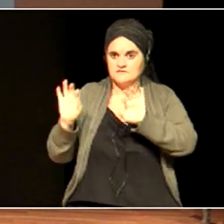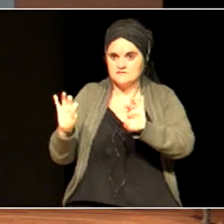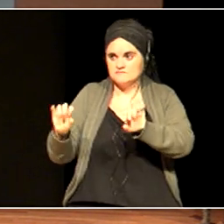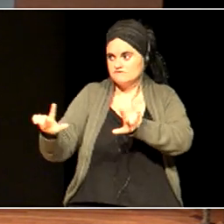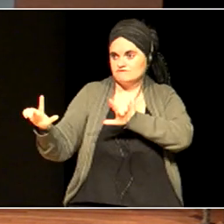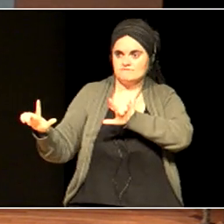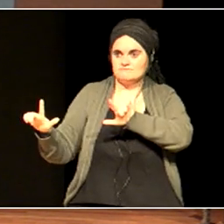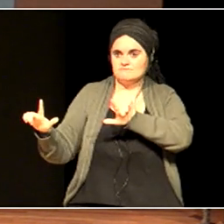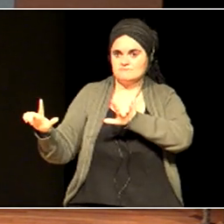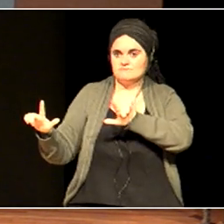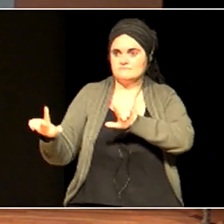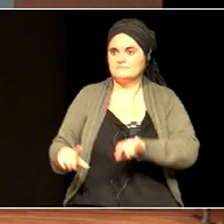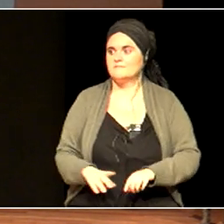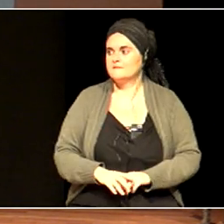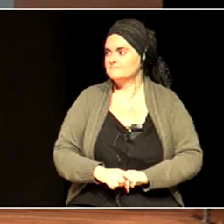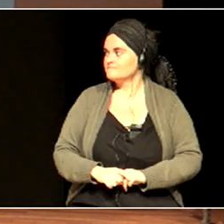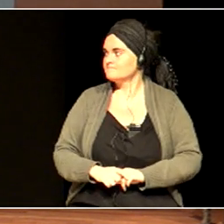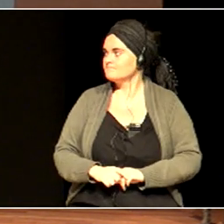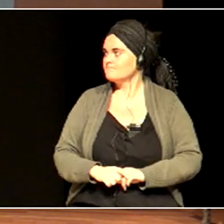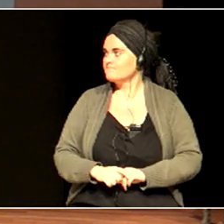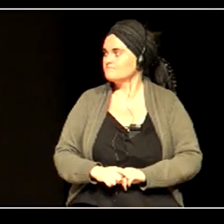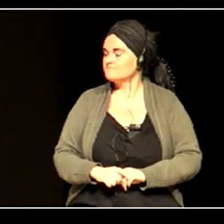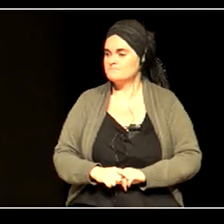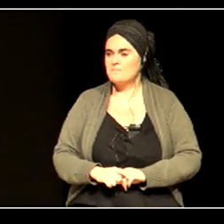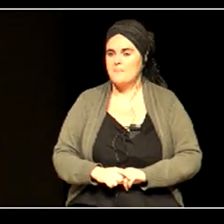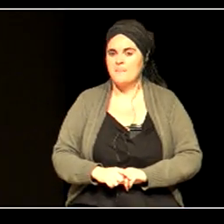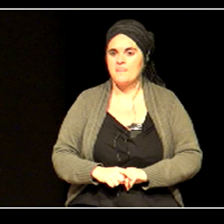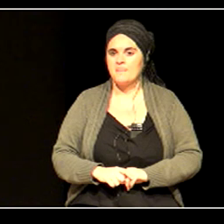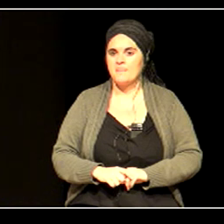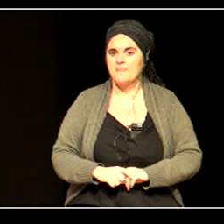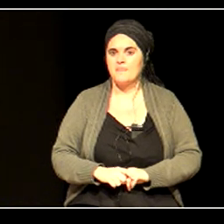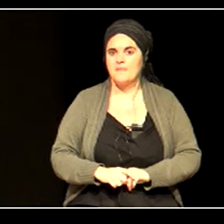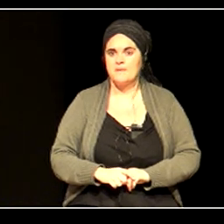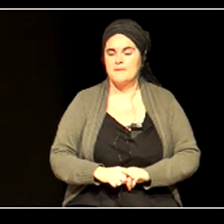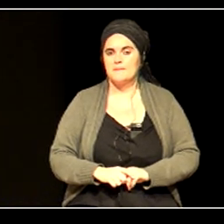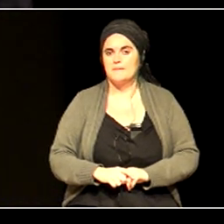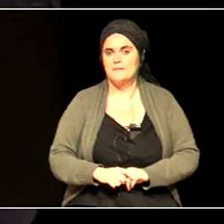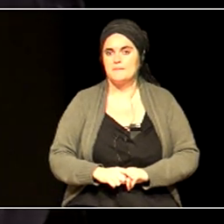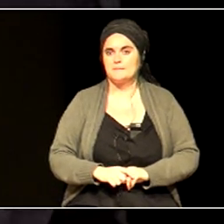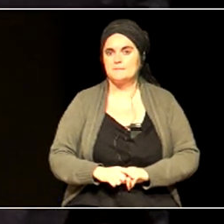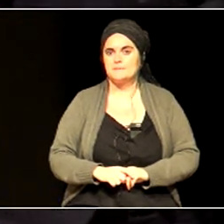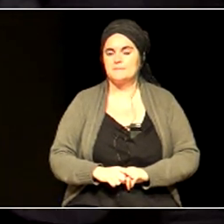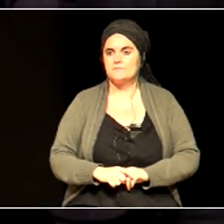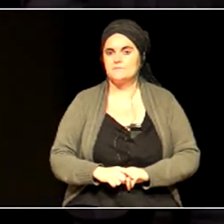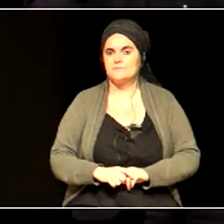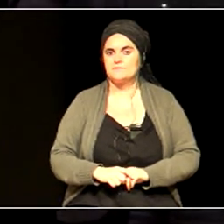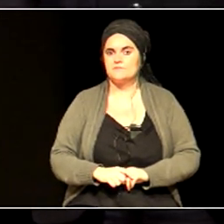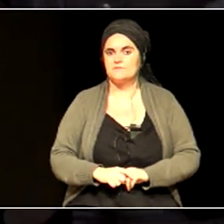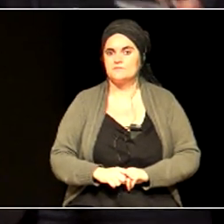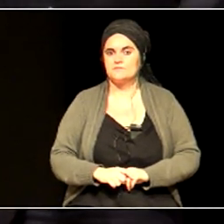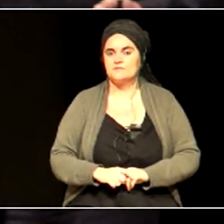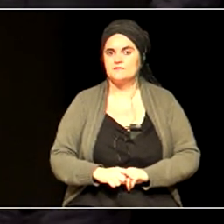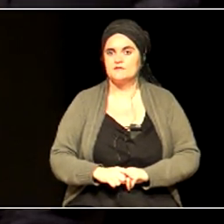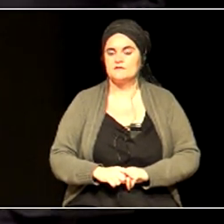To pull diversity from the outside of our thinking, from the outside of our education system,